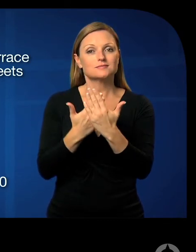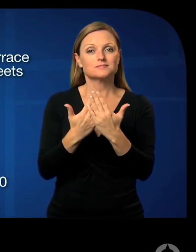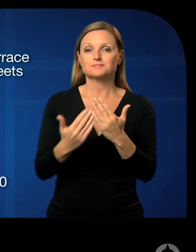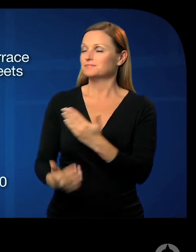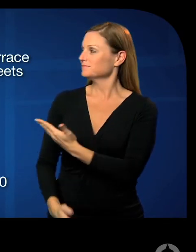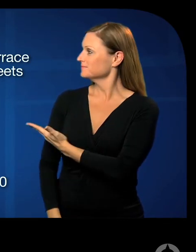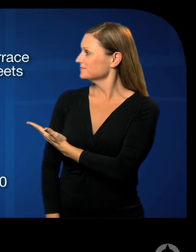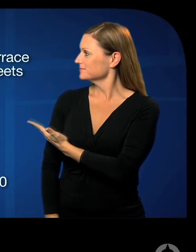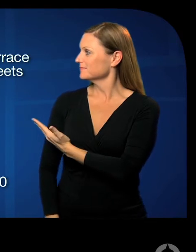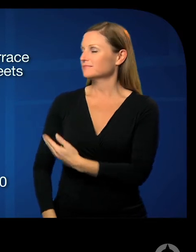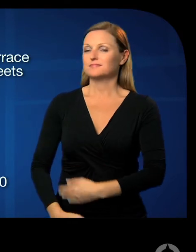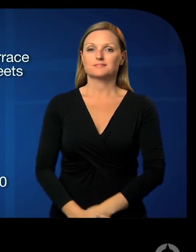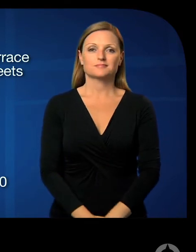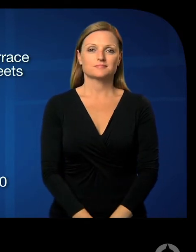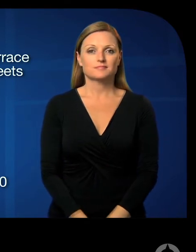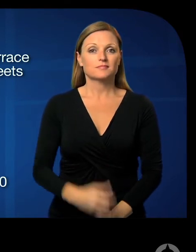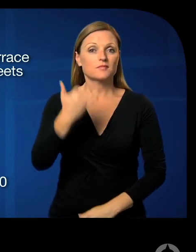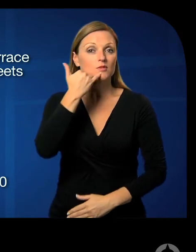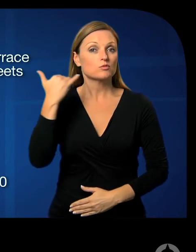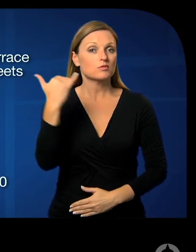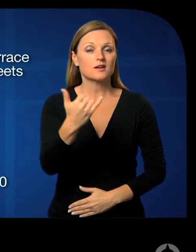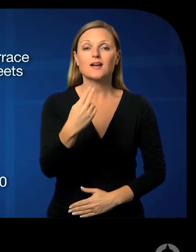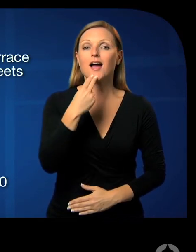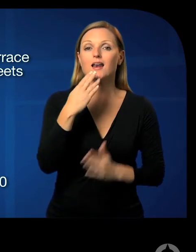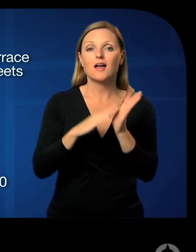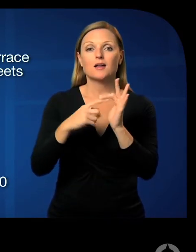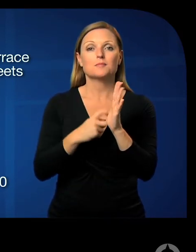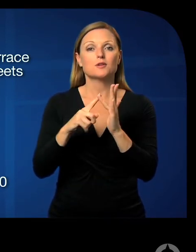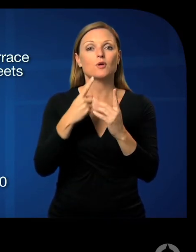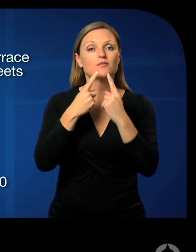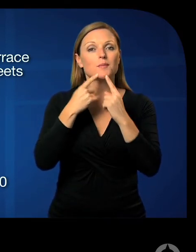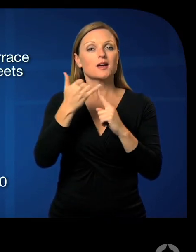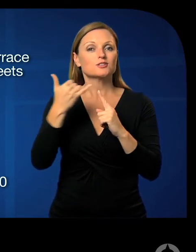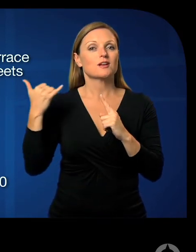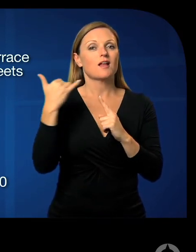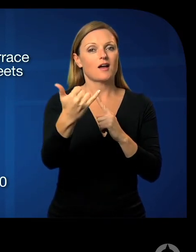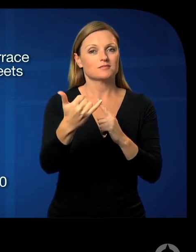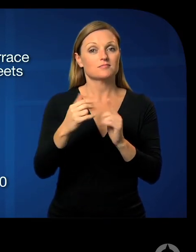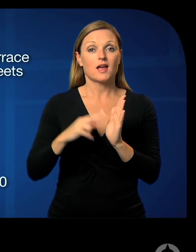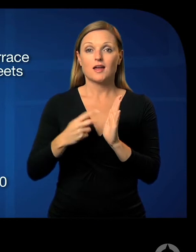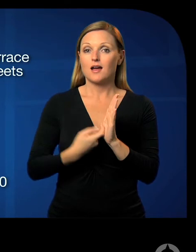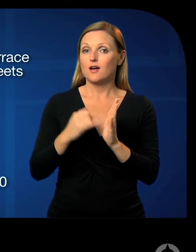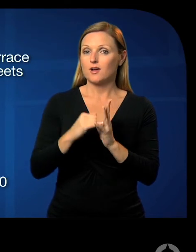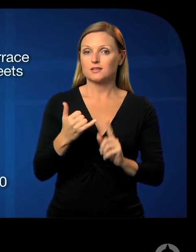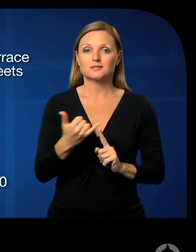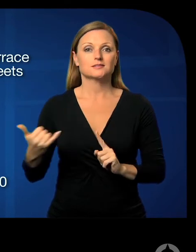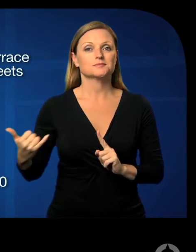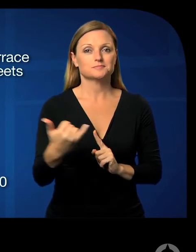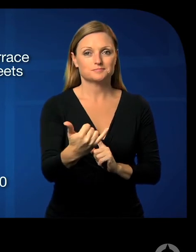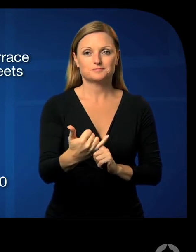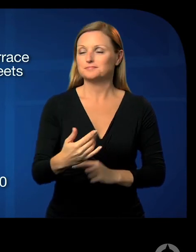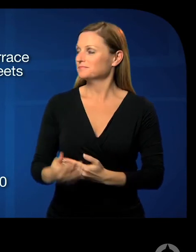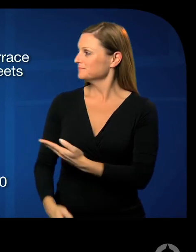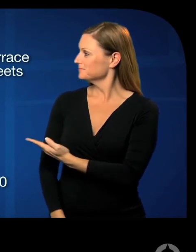the National Relay Service 13 36 77 for deaf or hard of hearing customers or chat with us online